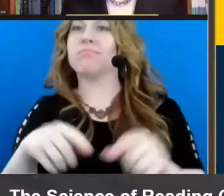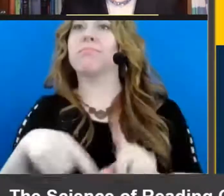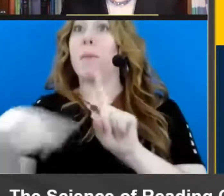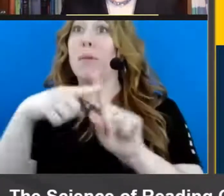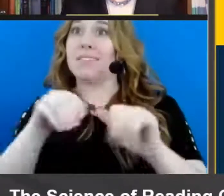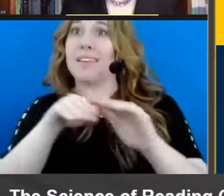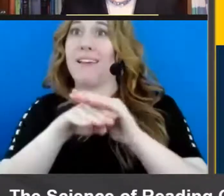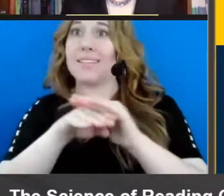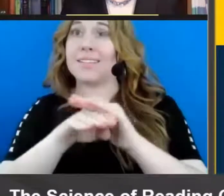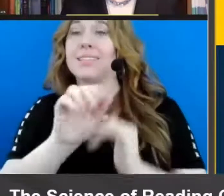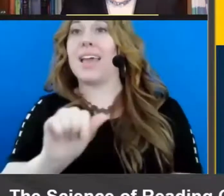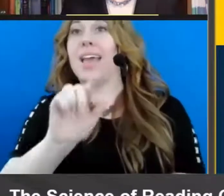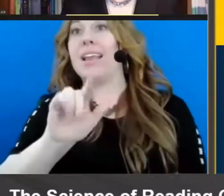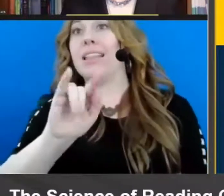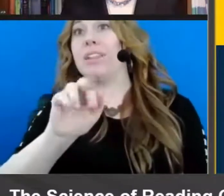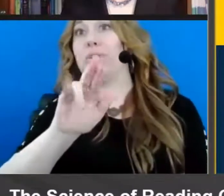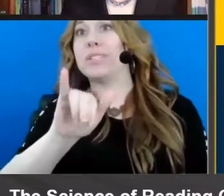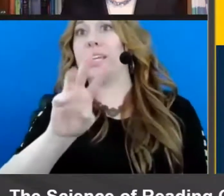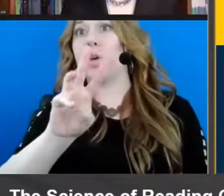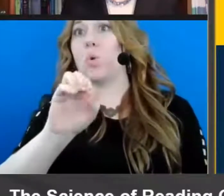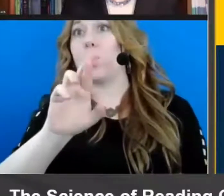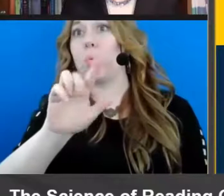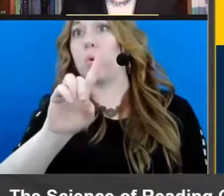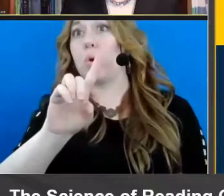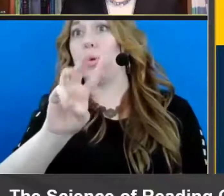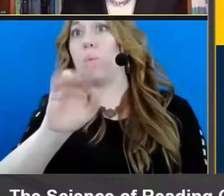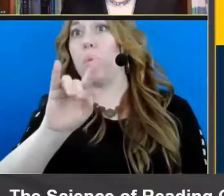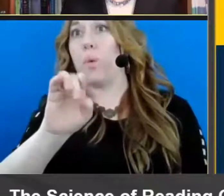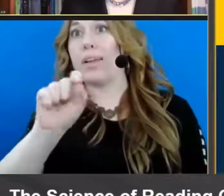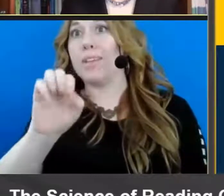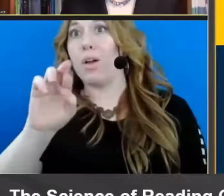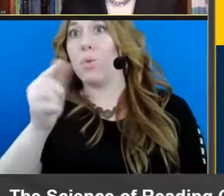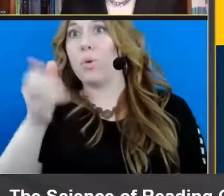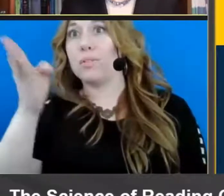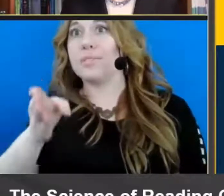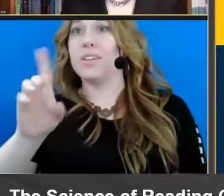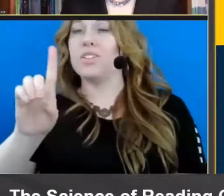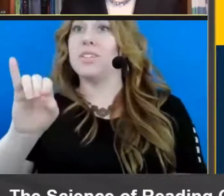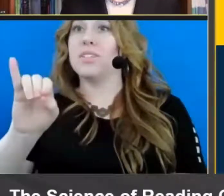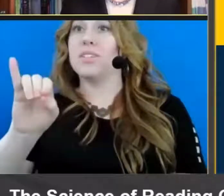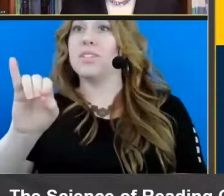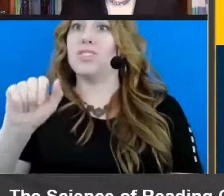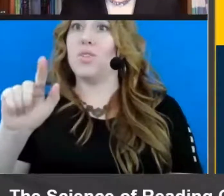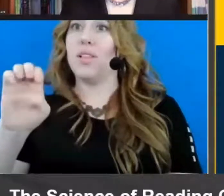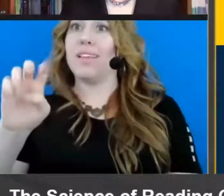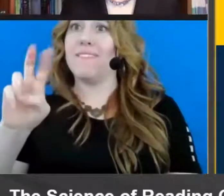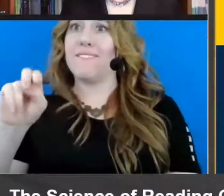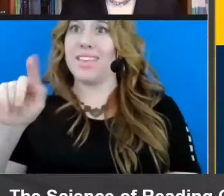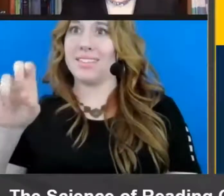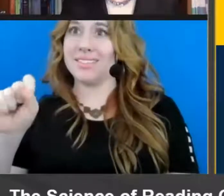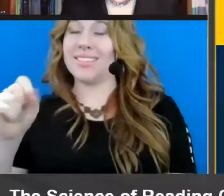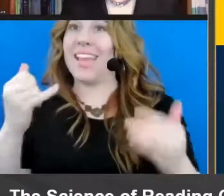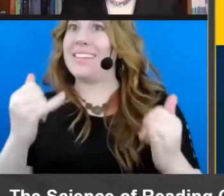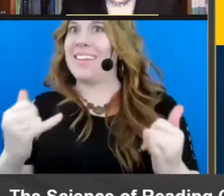literacyworldwide.org slash digital events. And now, without further ado,